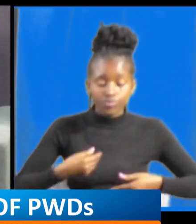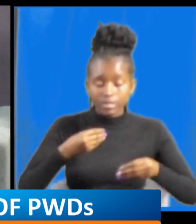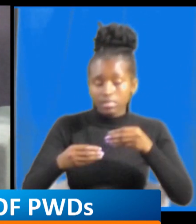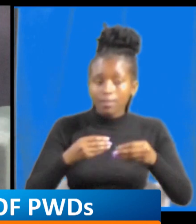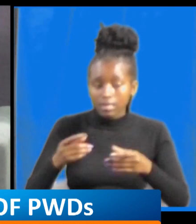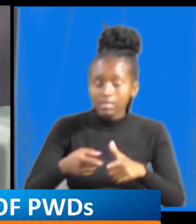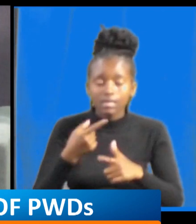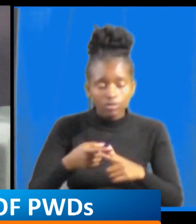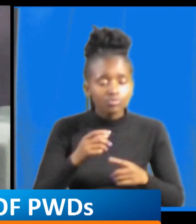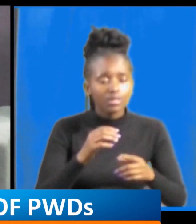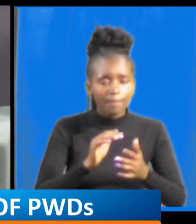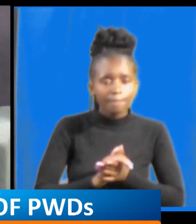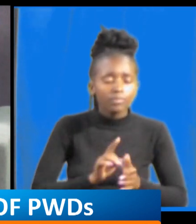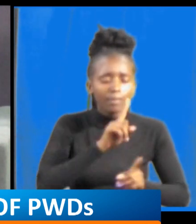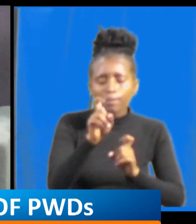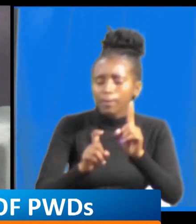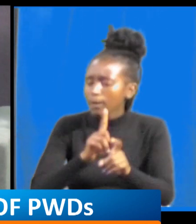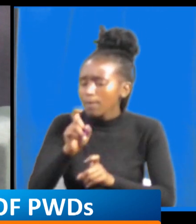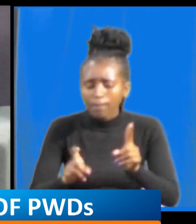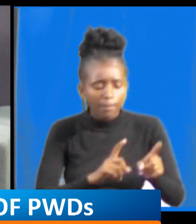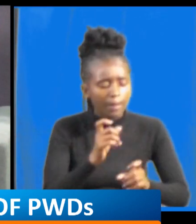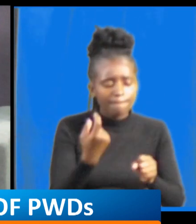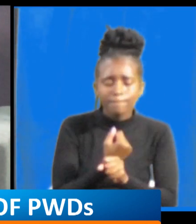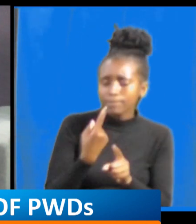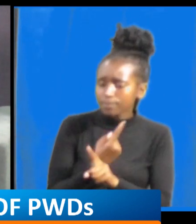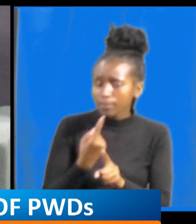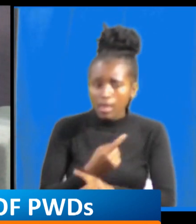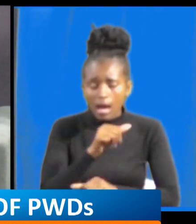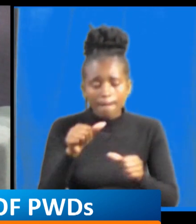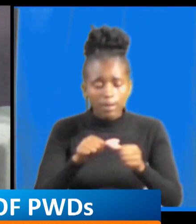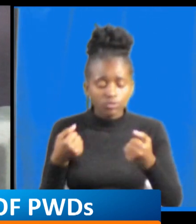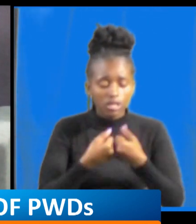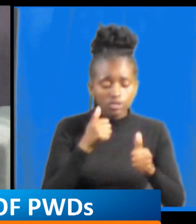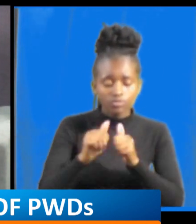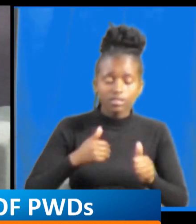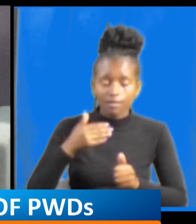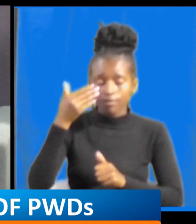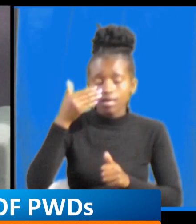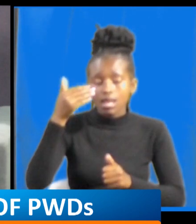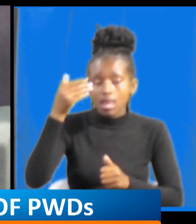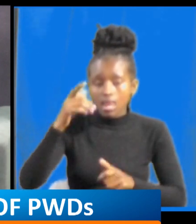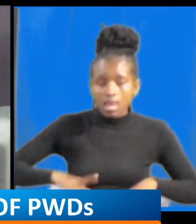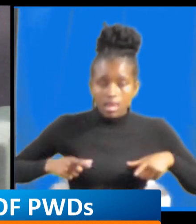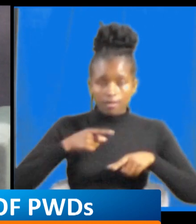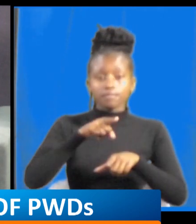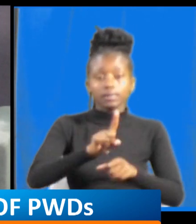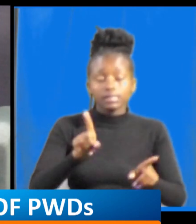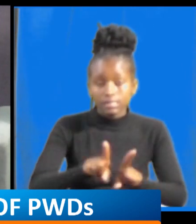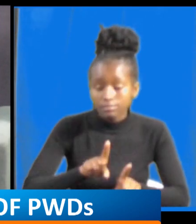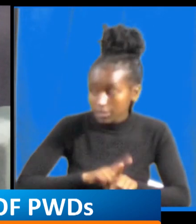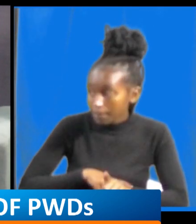out what are what are some of the challenges they face in their life or just in their in their